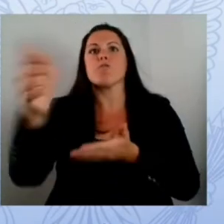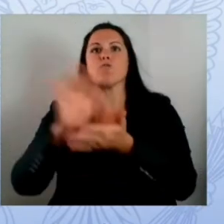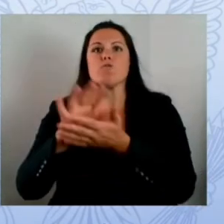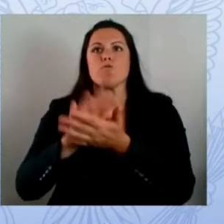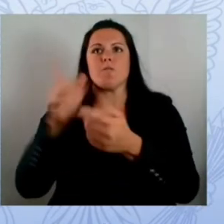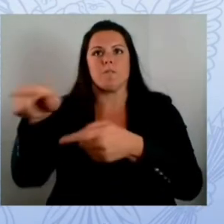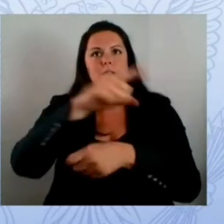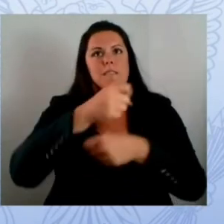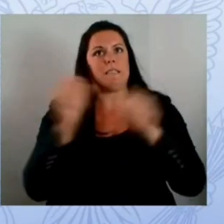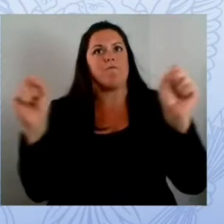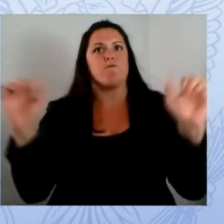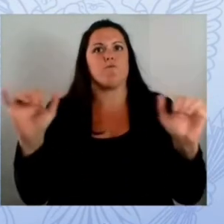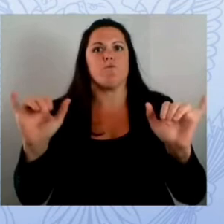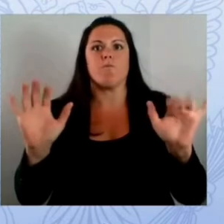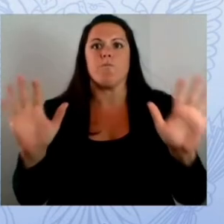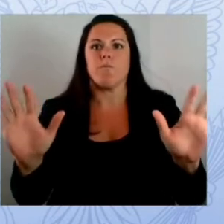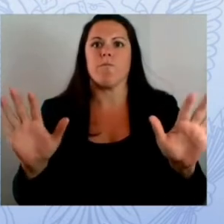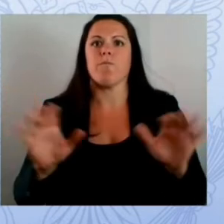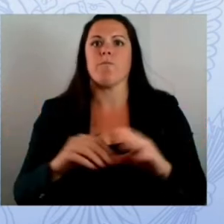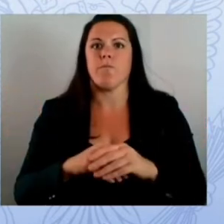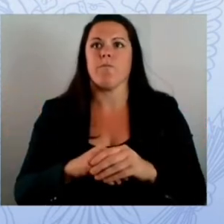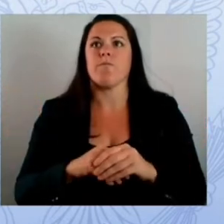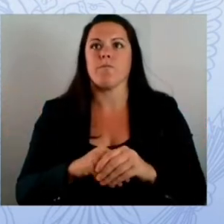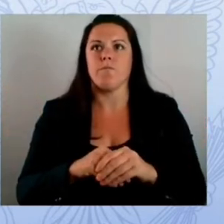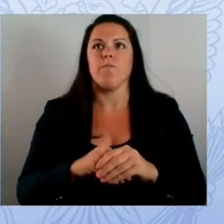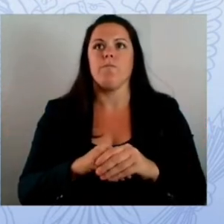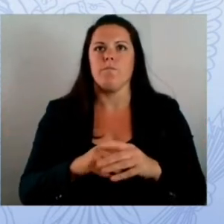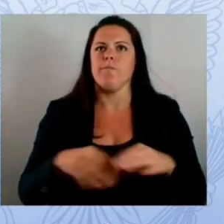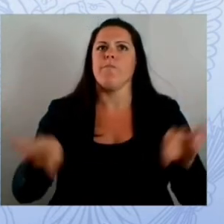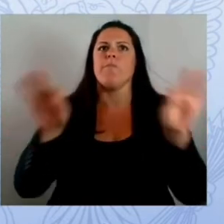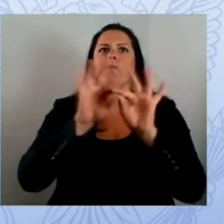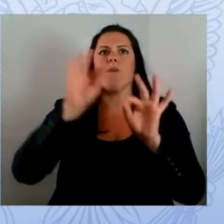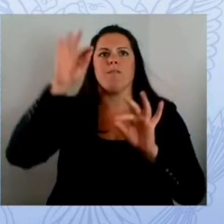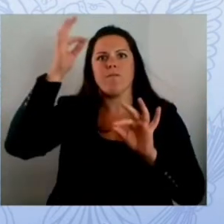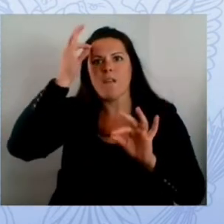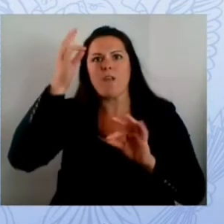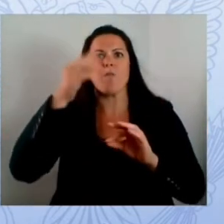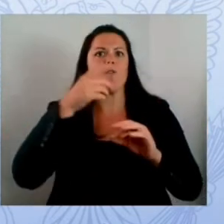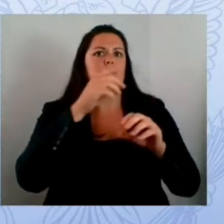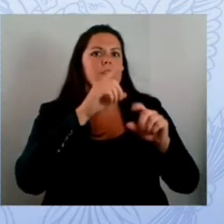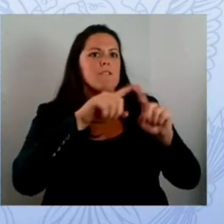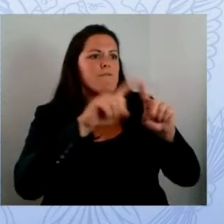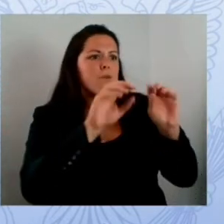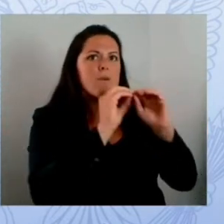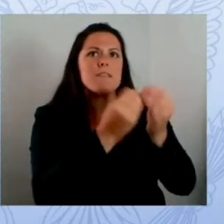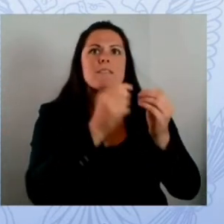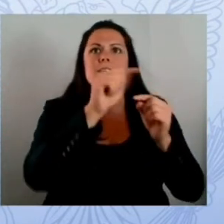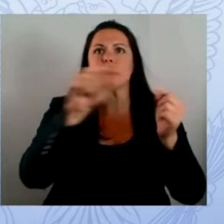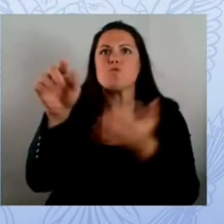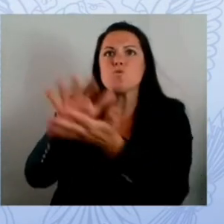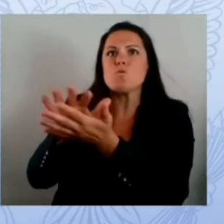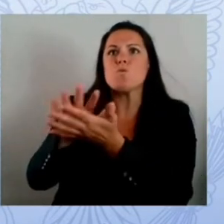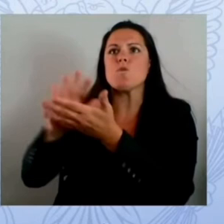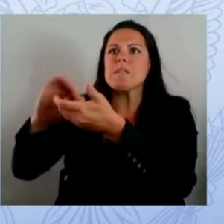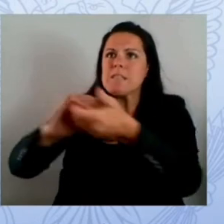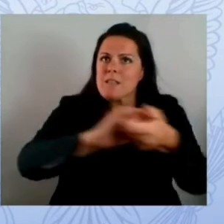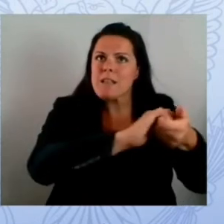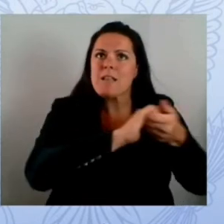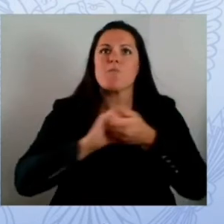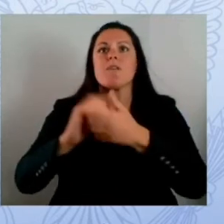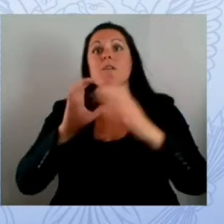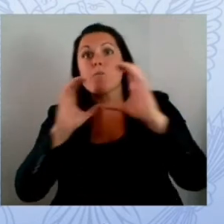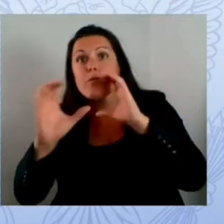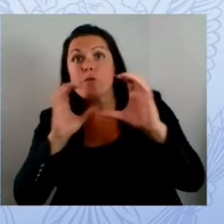these things matter so again i would say um make the relationship if you don't have it already